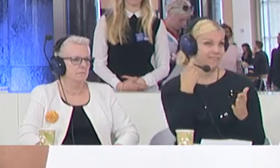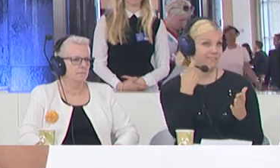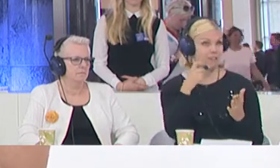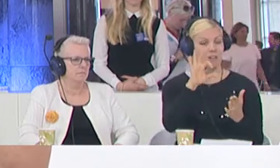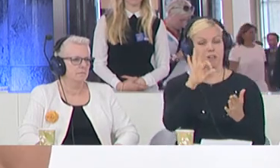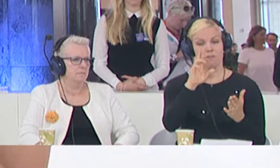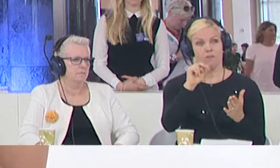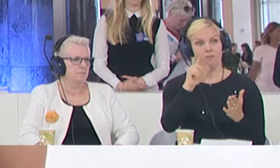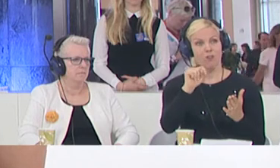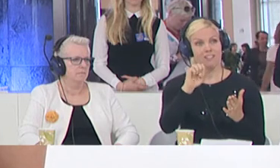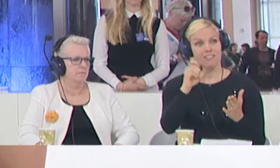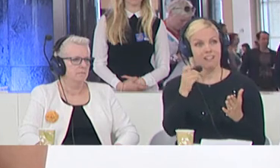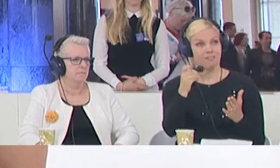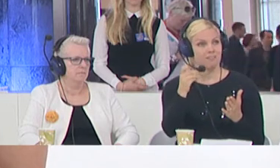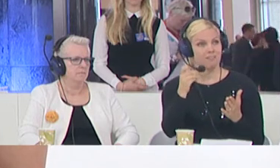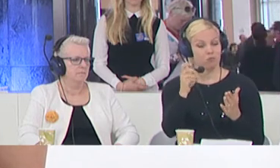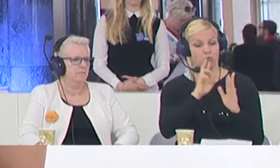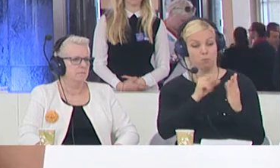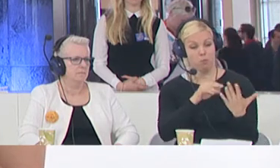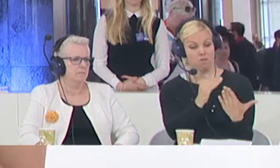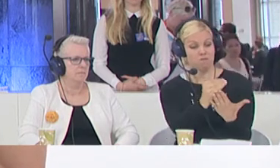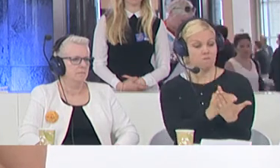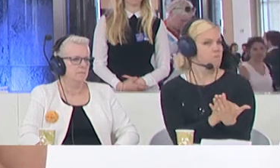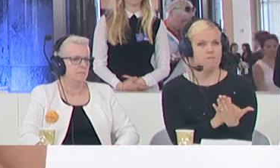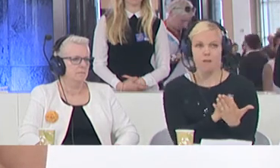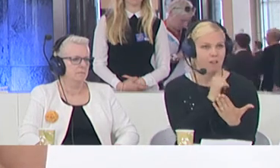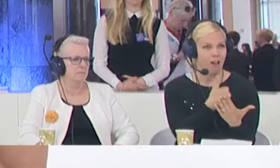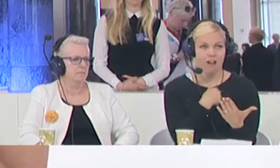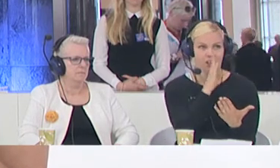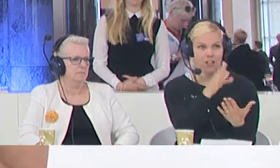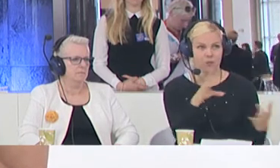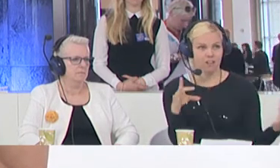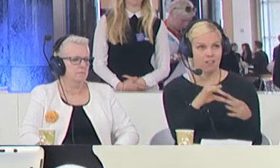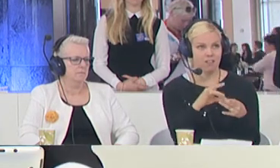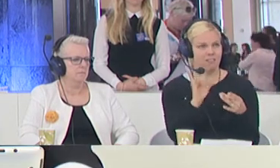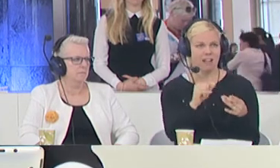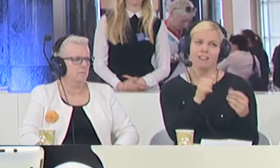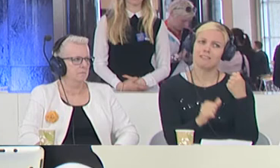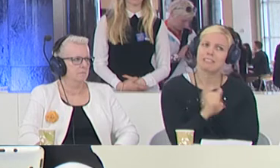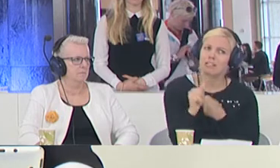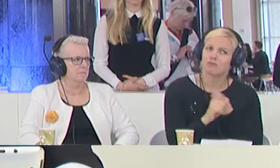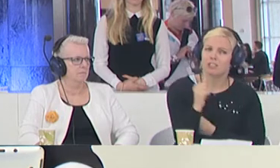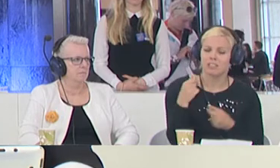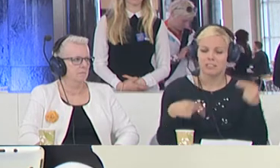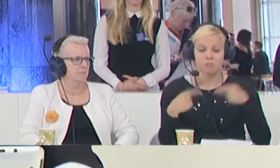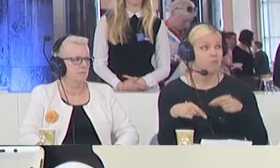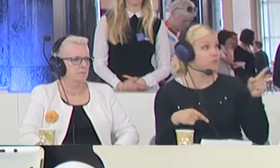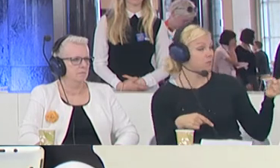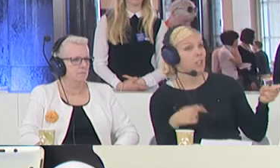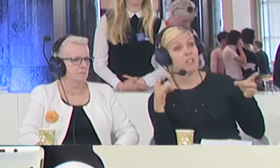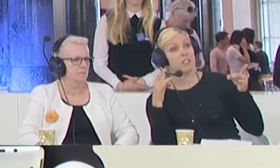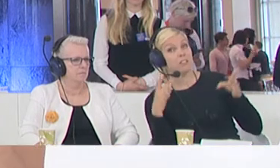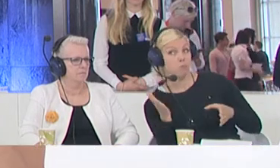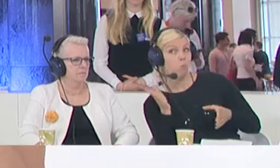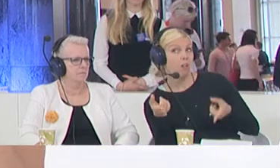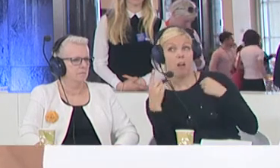direct link. So this is a very, very, I would say dangerous debate if you go that direction. say if the terrorists as well, they're going to come anyway too. I terrorists,